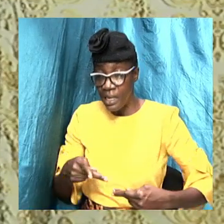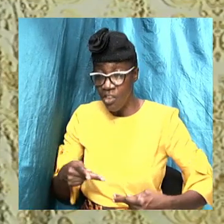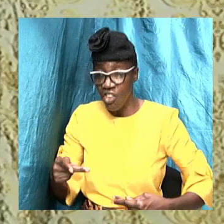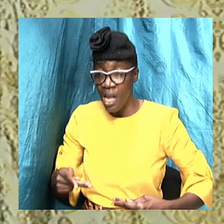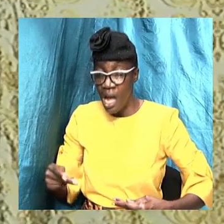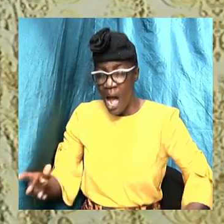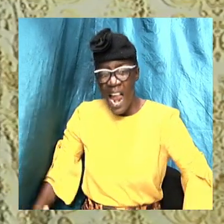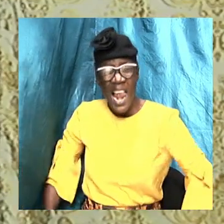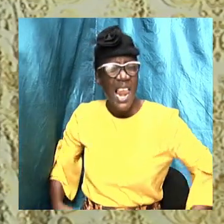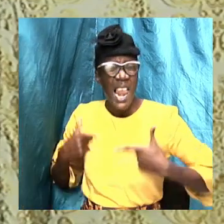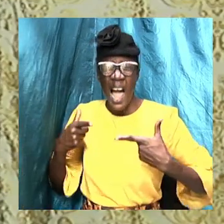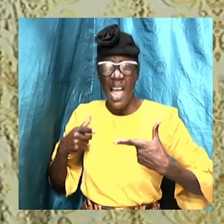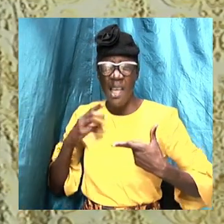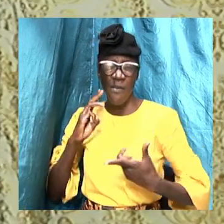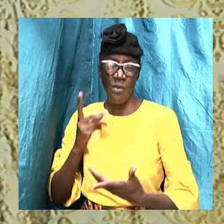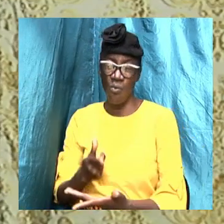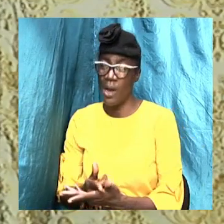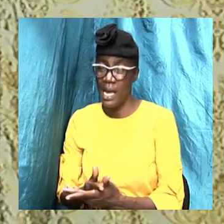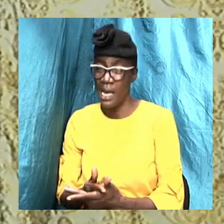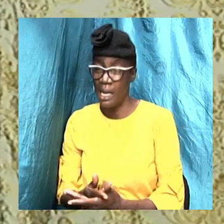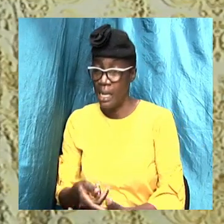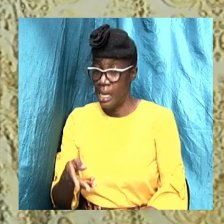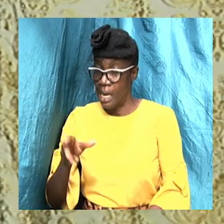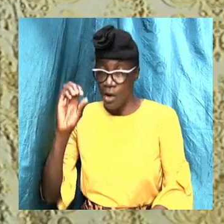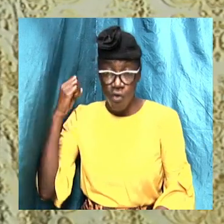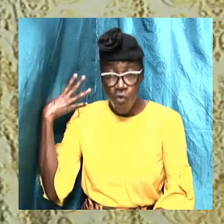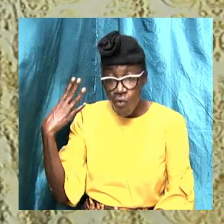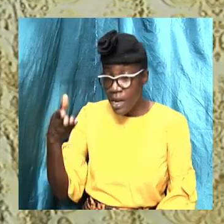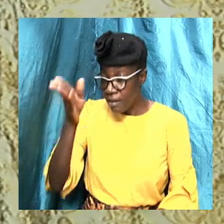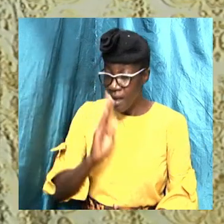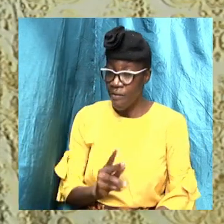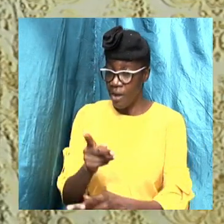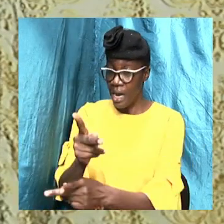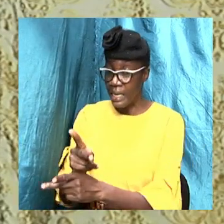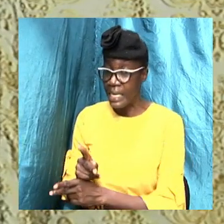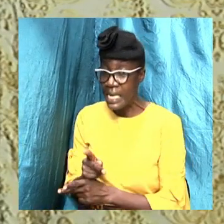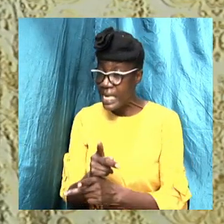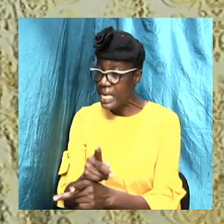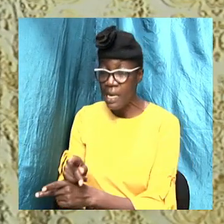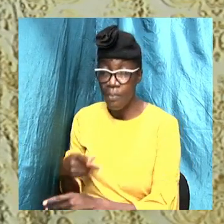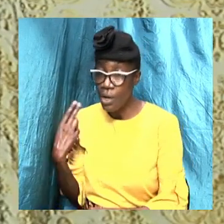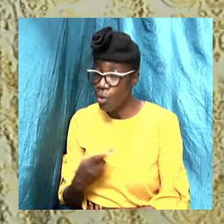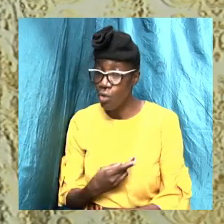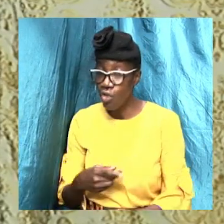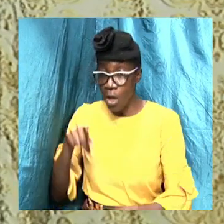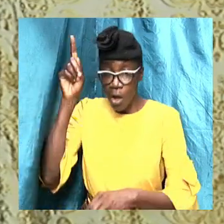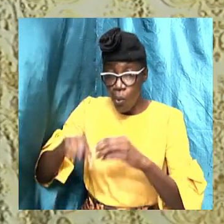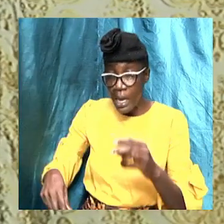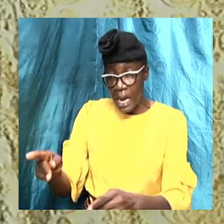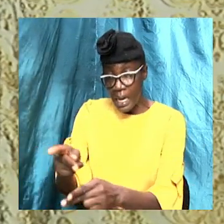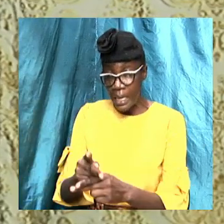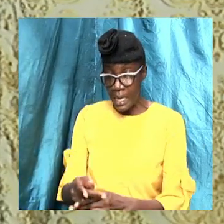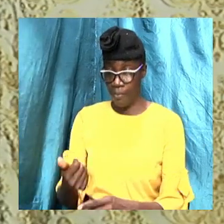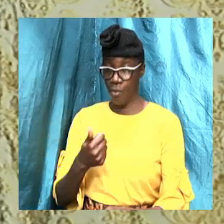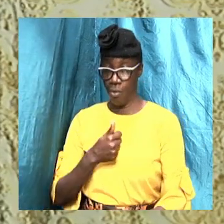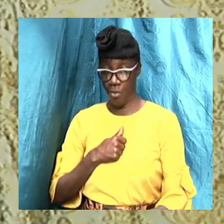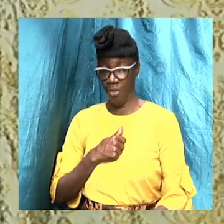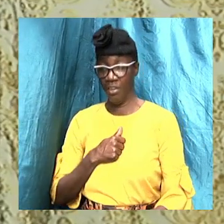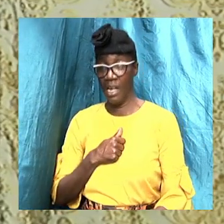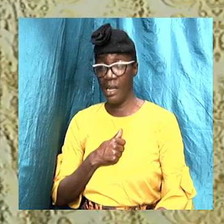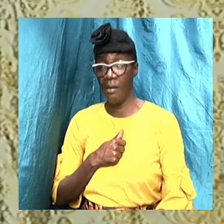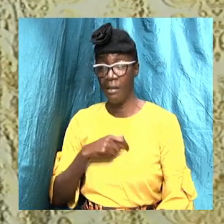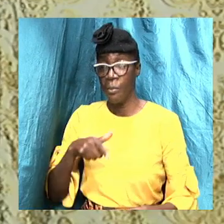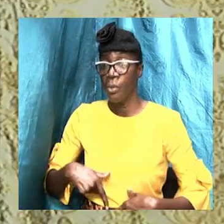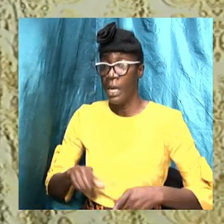us. And folks, what we know, this truth that we come to know, we can't keep it to ourselves. We have to let folks know.